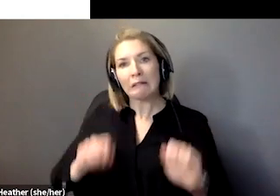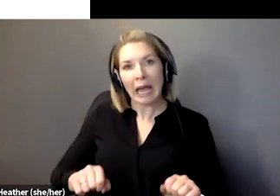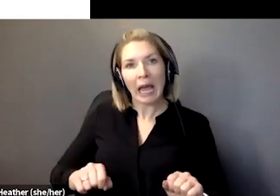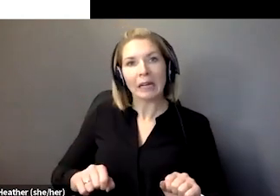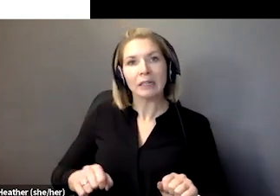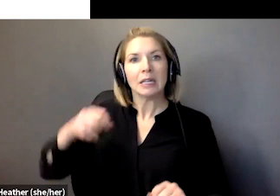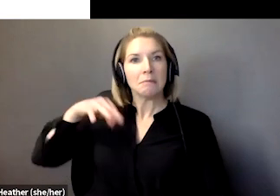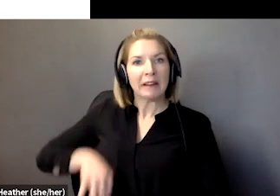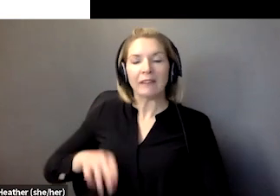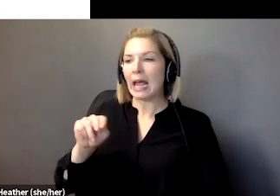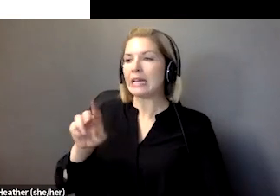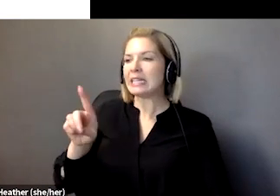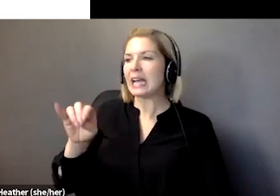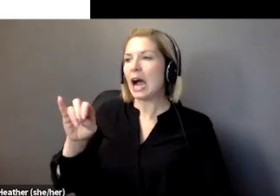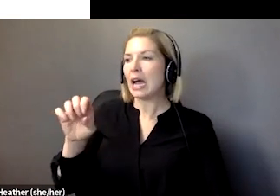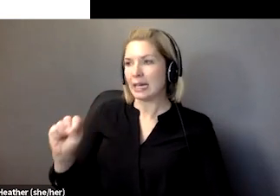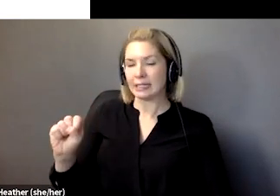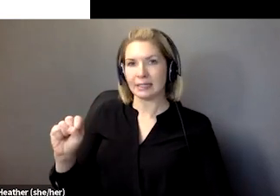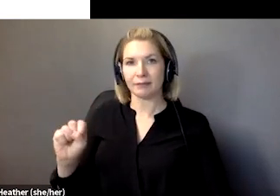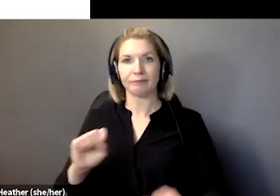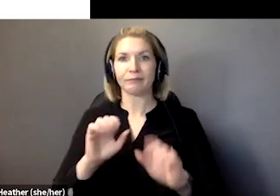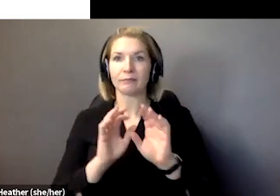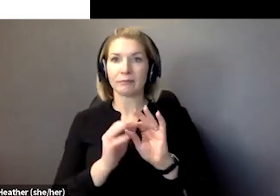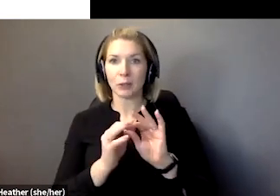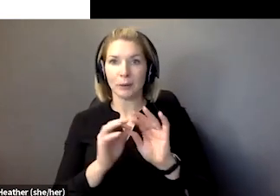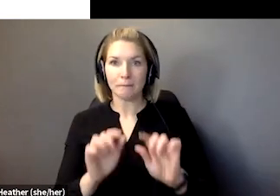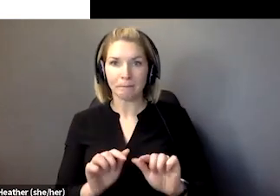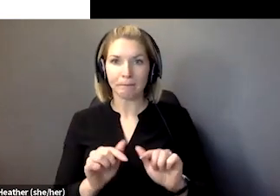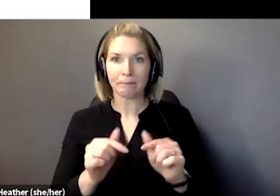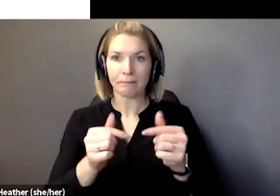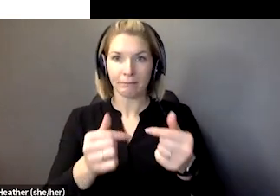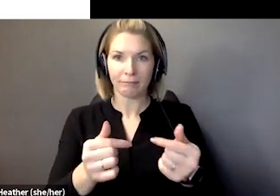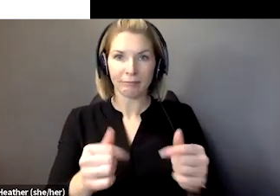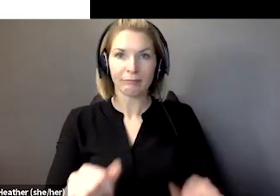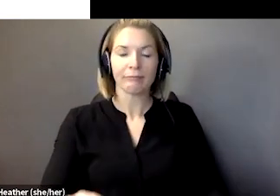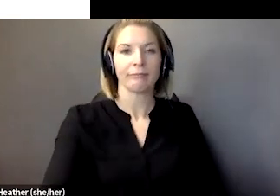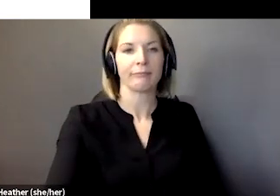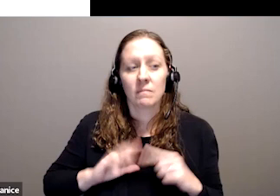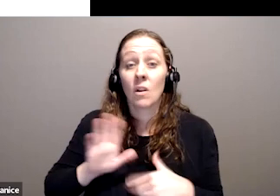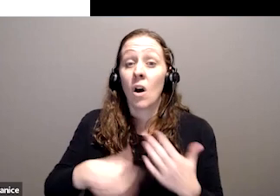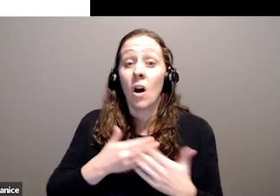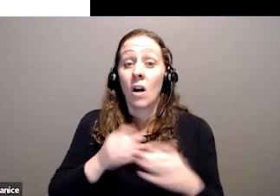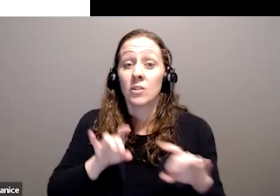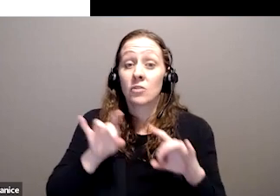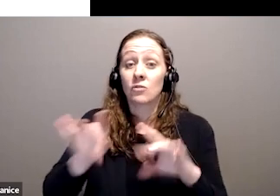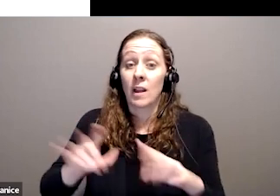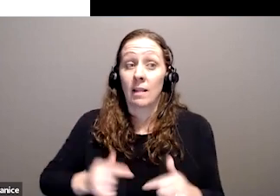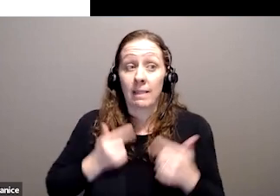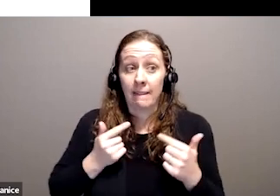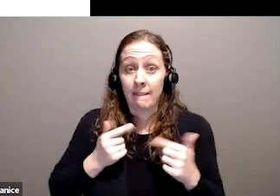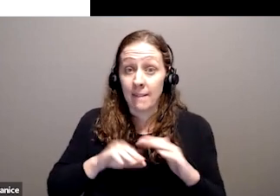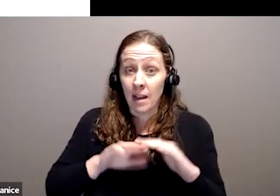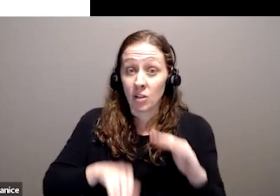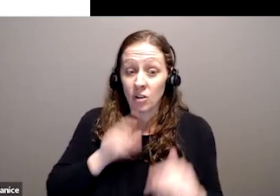the NDIS? It's all Australian citizens under the age of 65, who have a significant and permanent